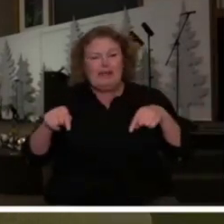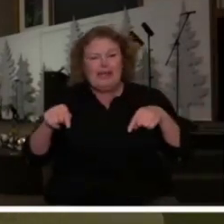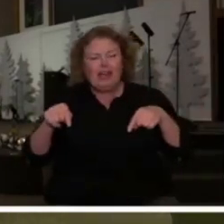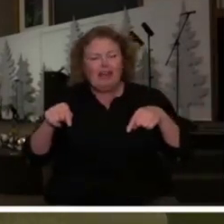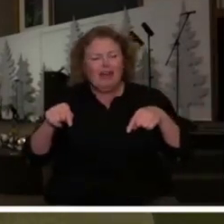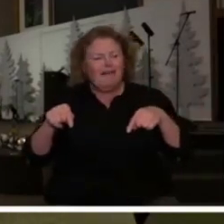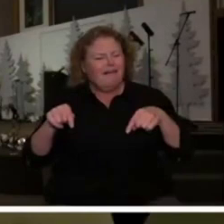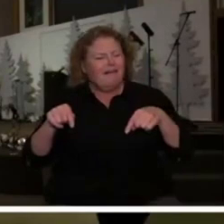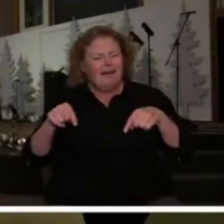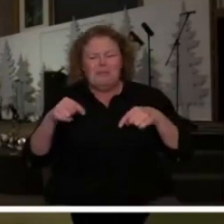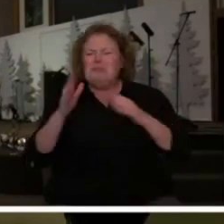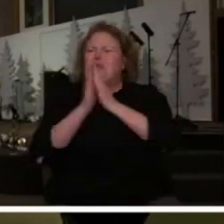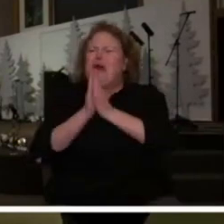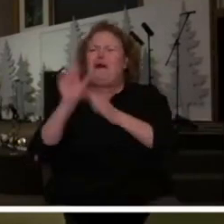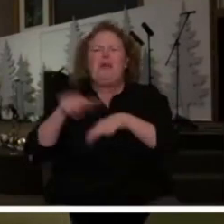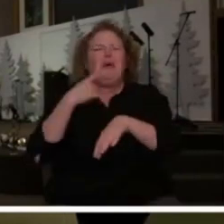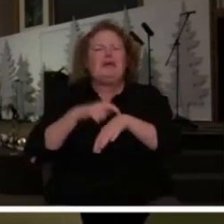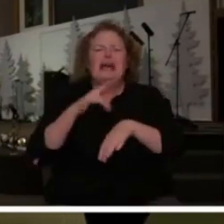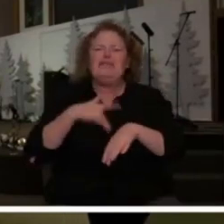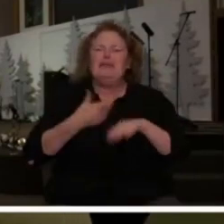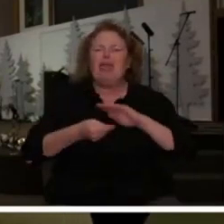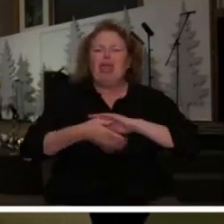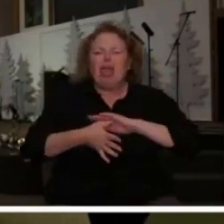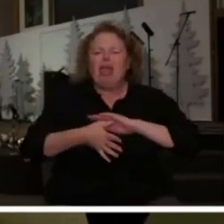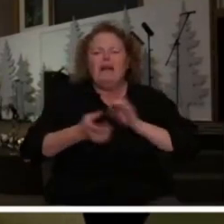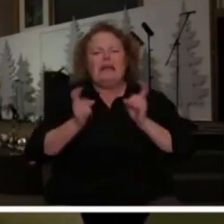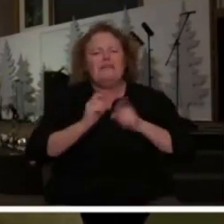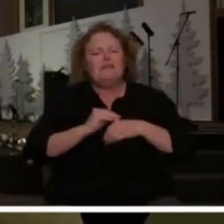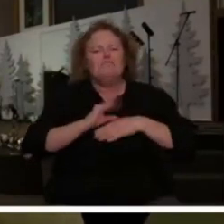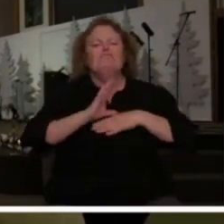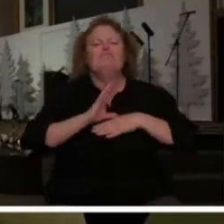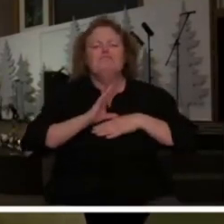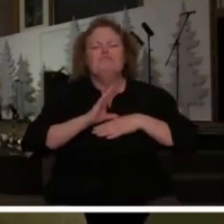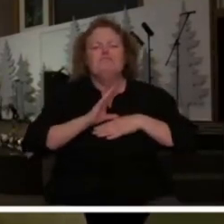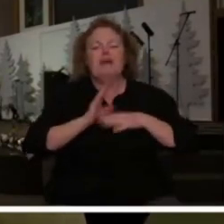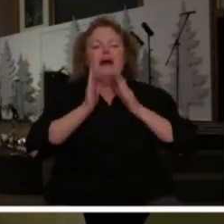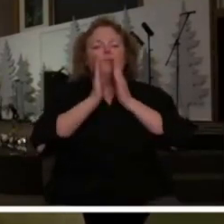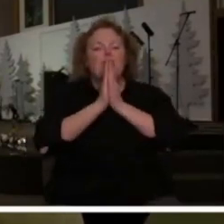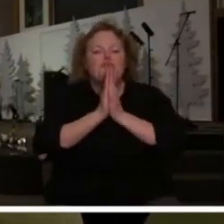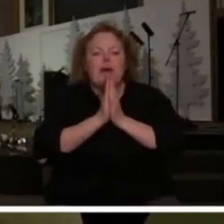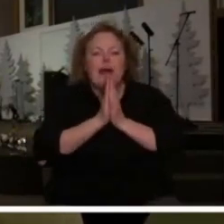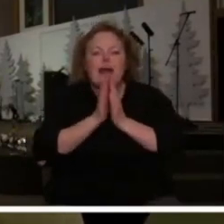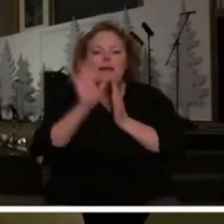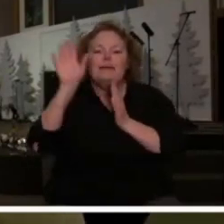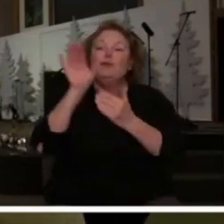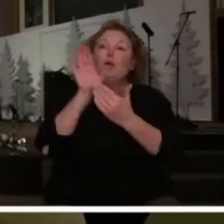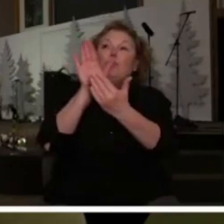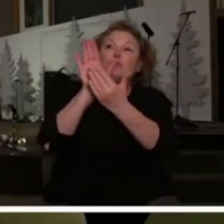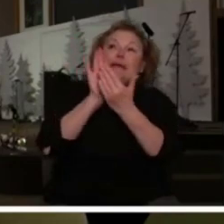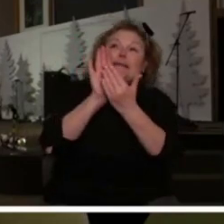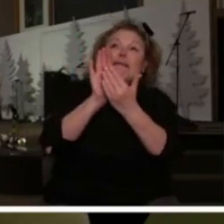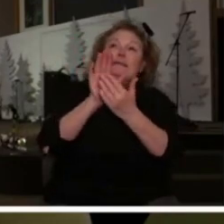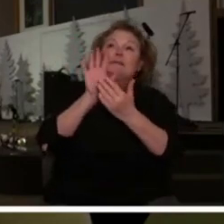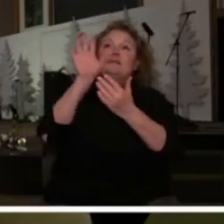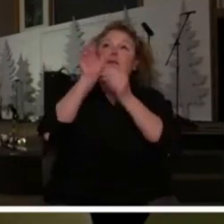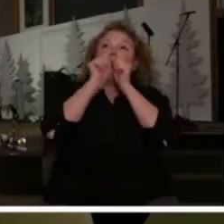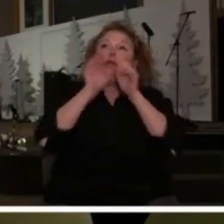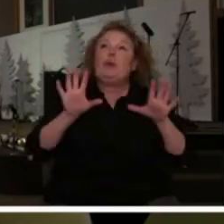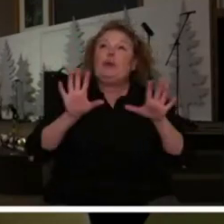And so as your servant today, I ask that you would add the element of your presence and your anointing to your word